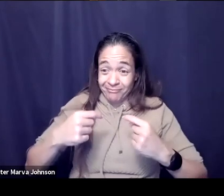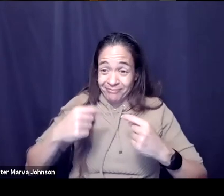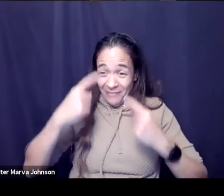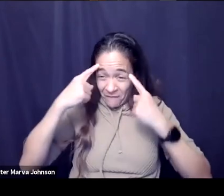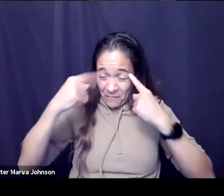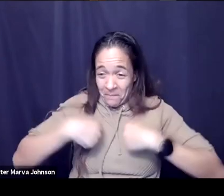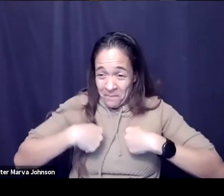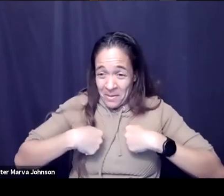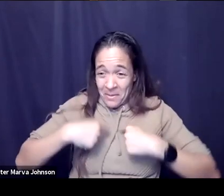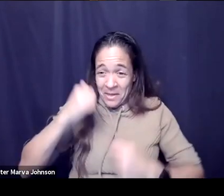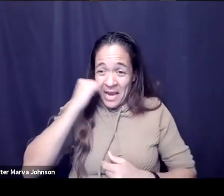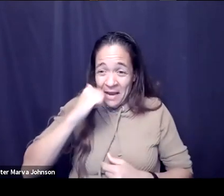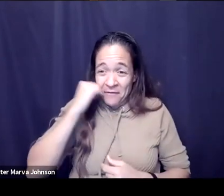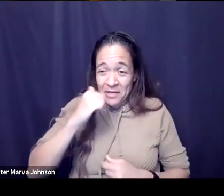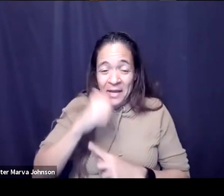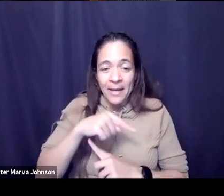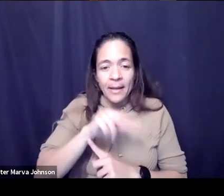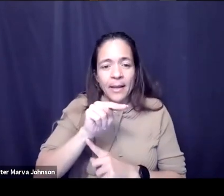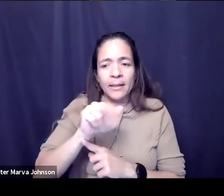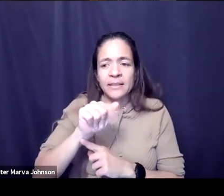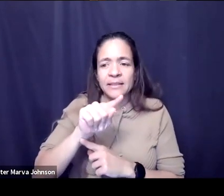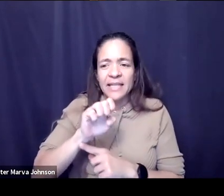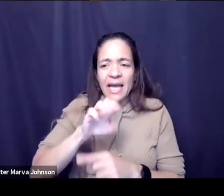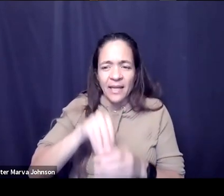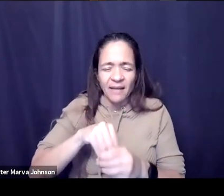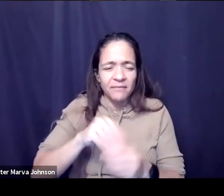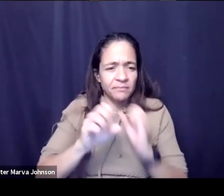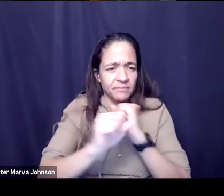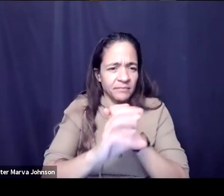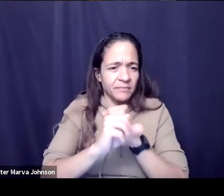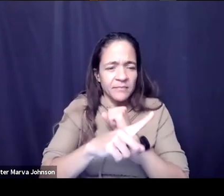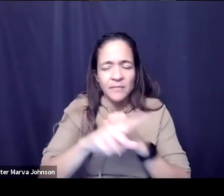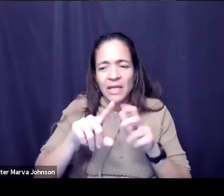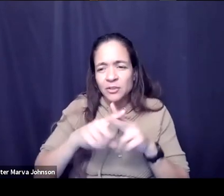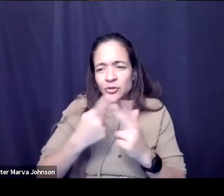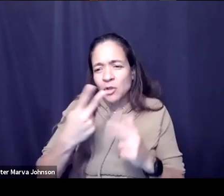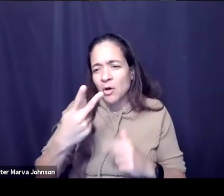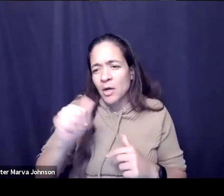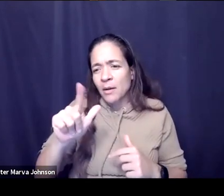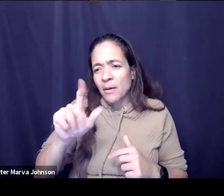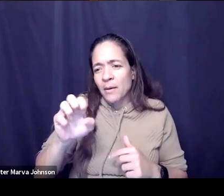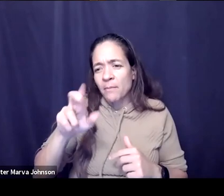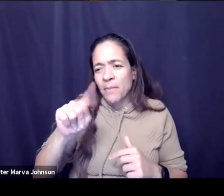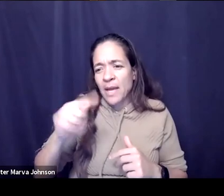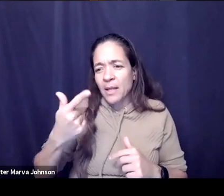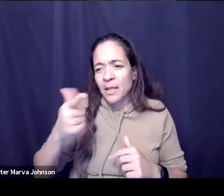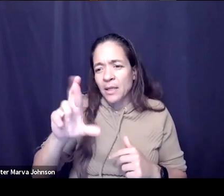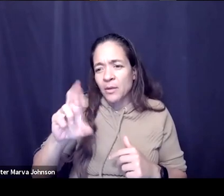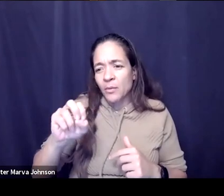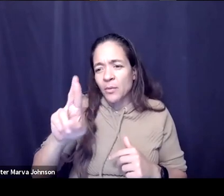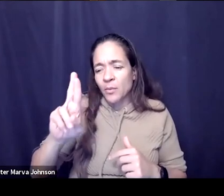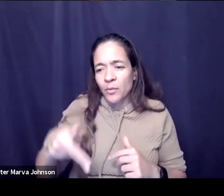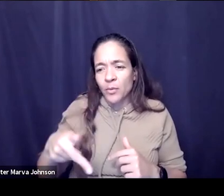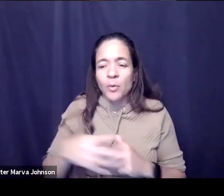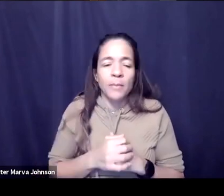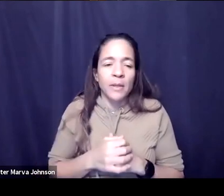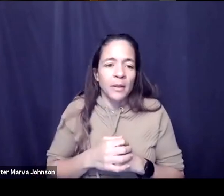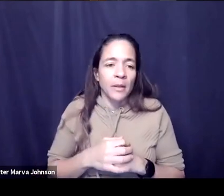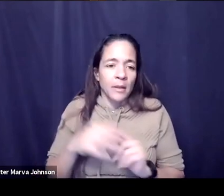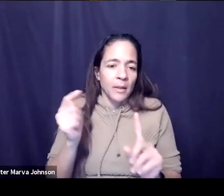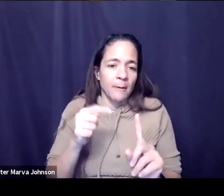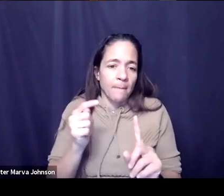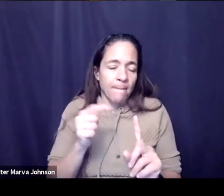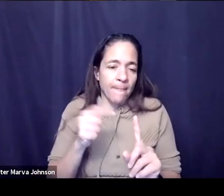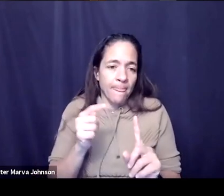um is in the advertising industry and he started an agency called pallet group uh he had been